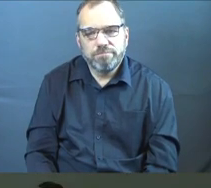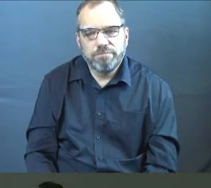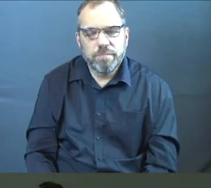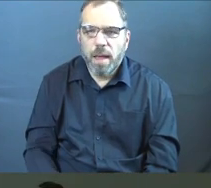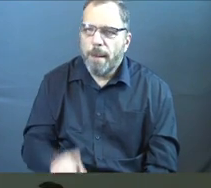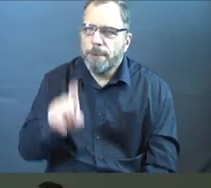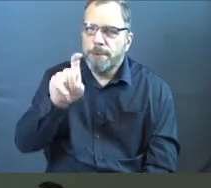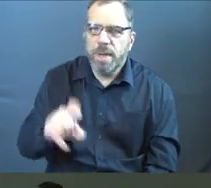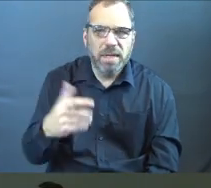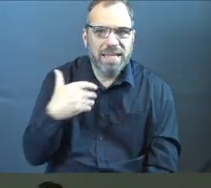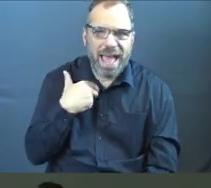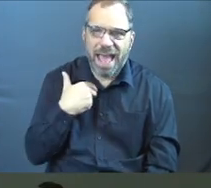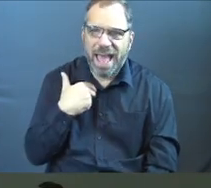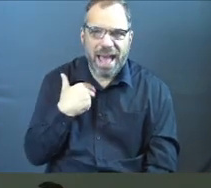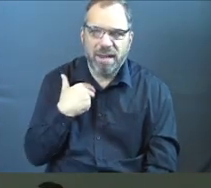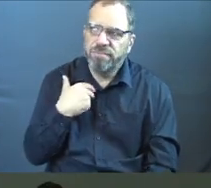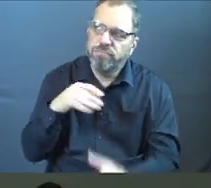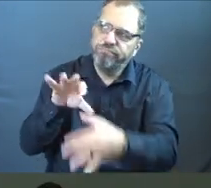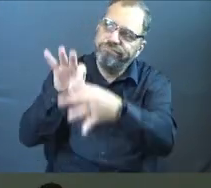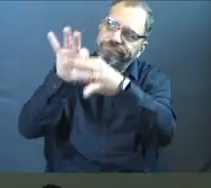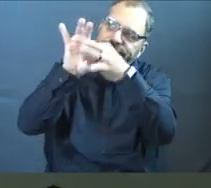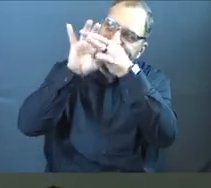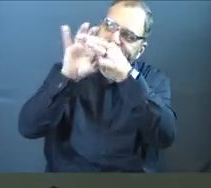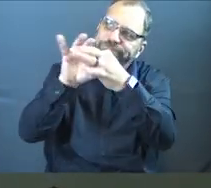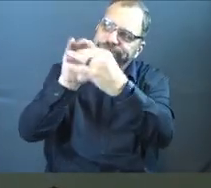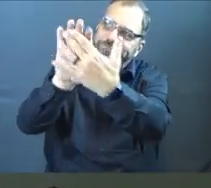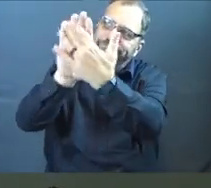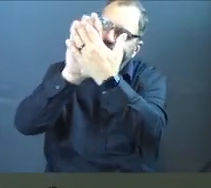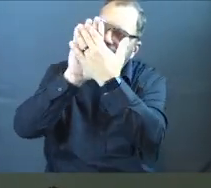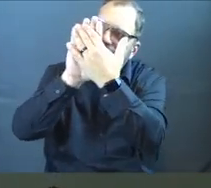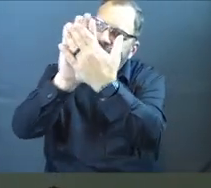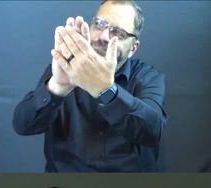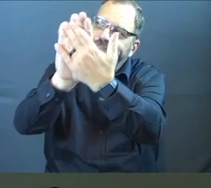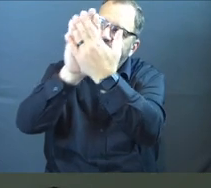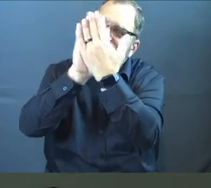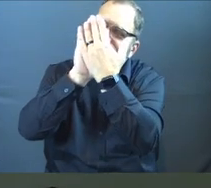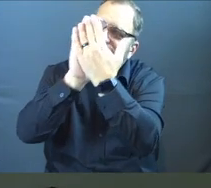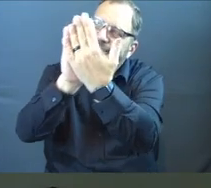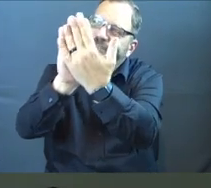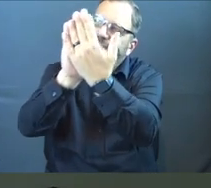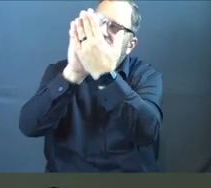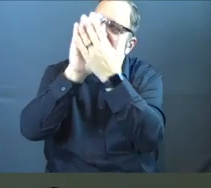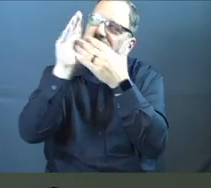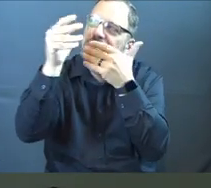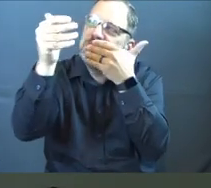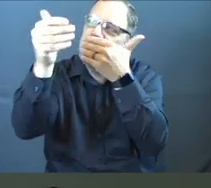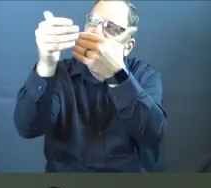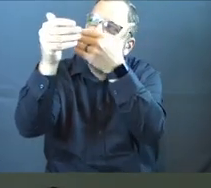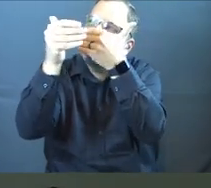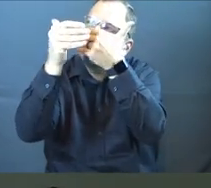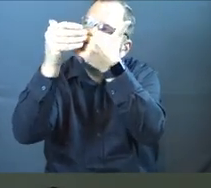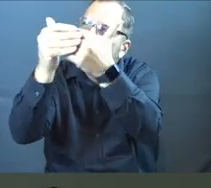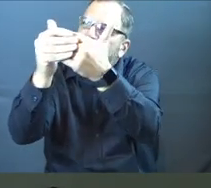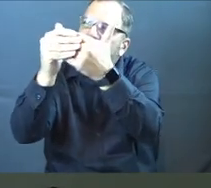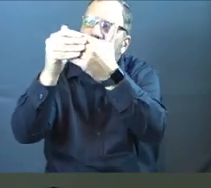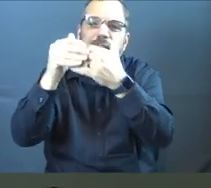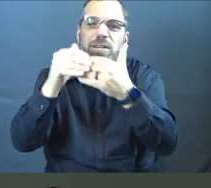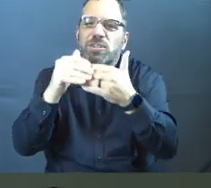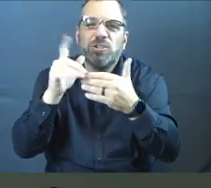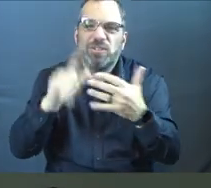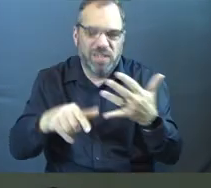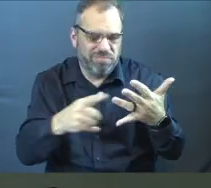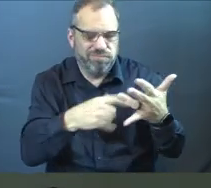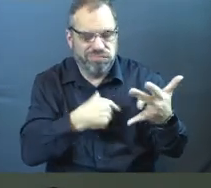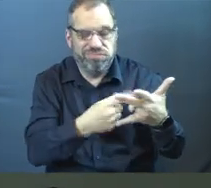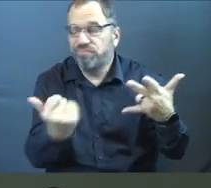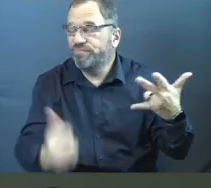We have to have the connection with the Lord. We have to spend time with him, grow close to him. We can't just push